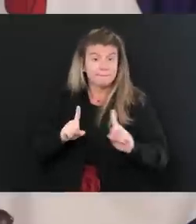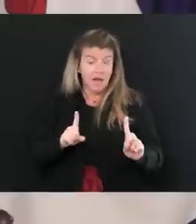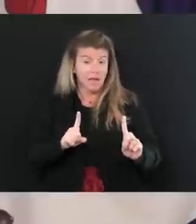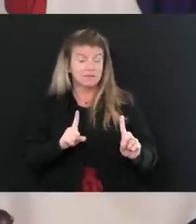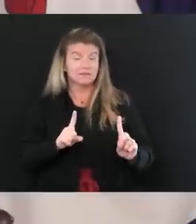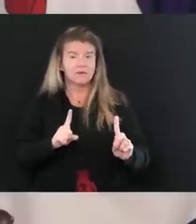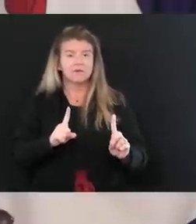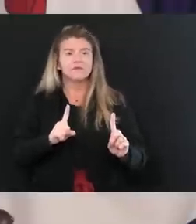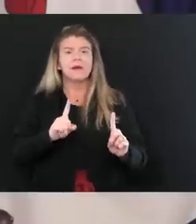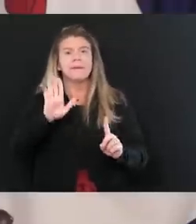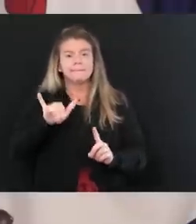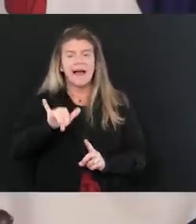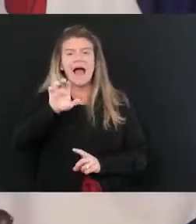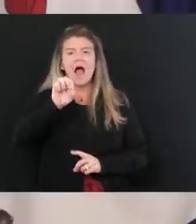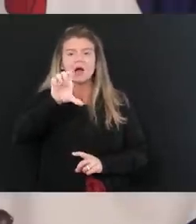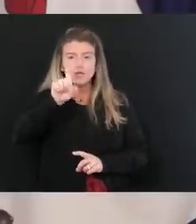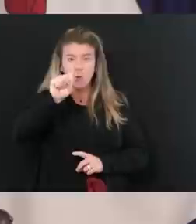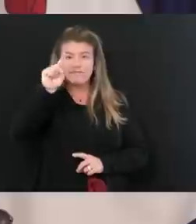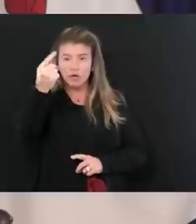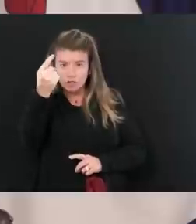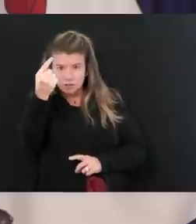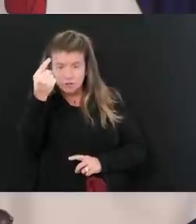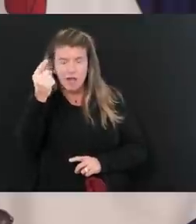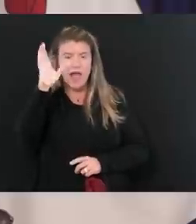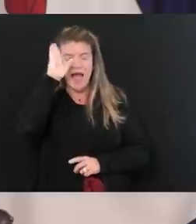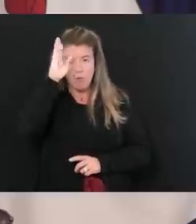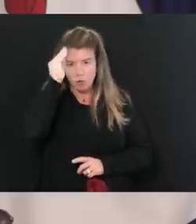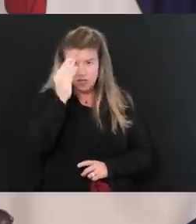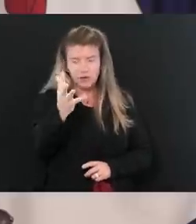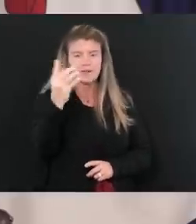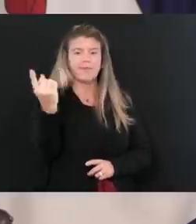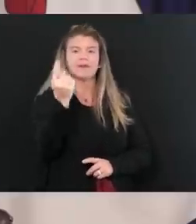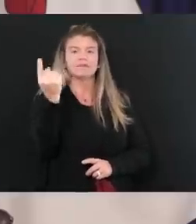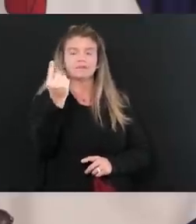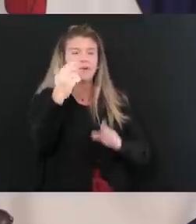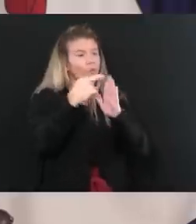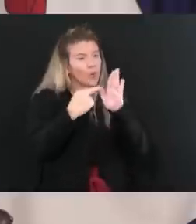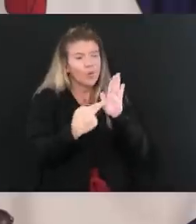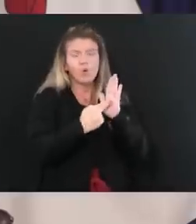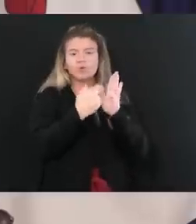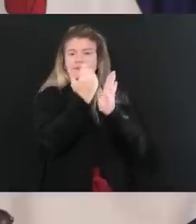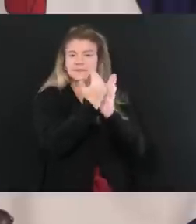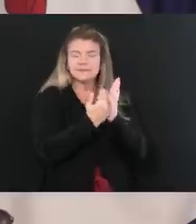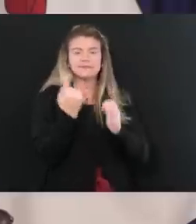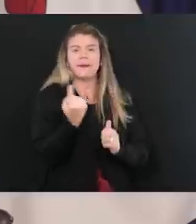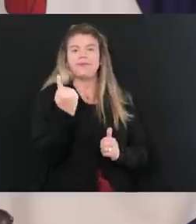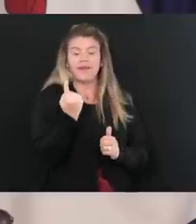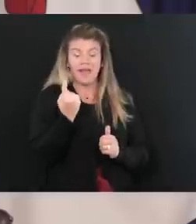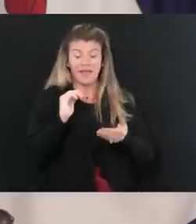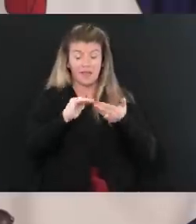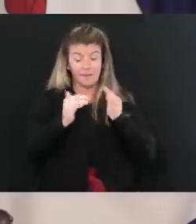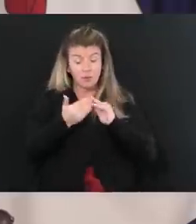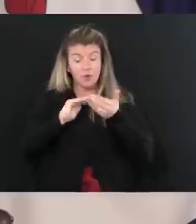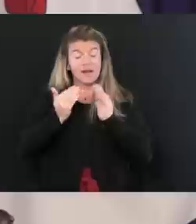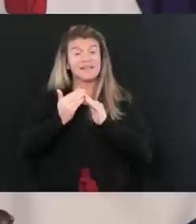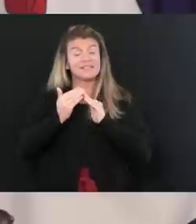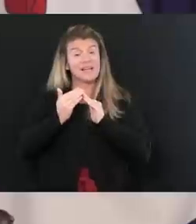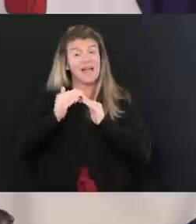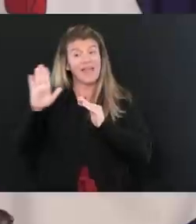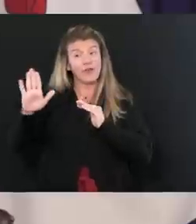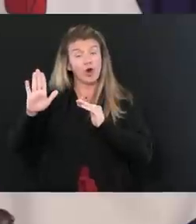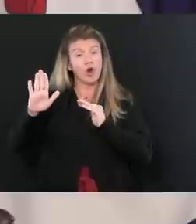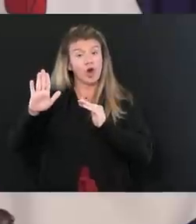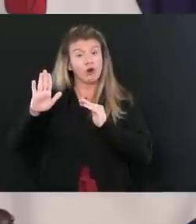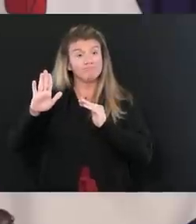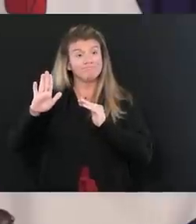first, I will give you guidelines and everything and thoughts. You know, I, I really believe that communities and cities should really weigh in and